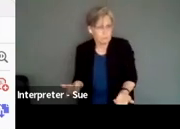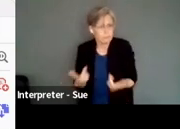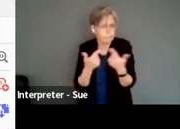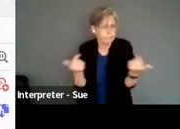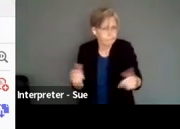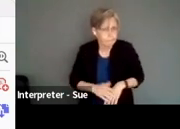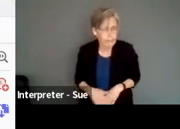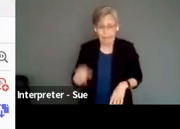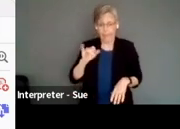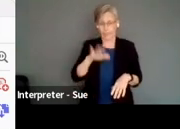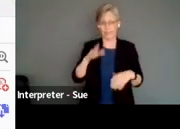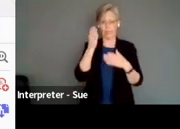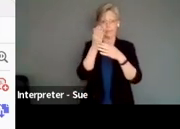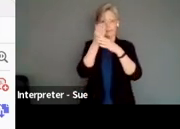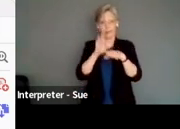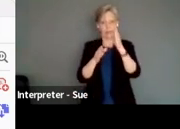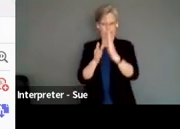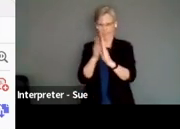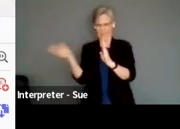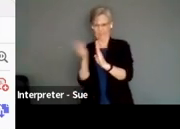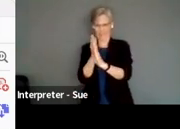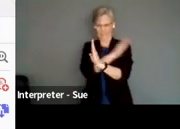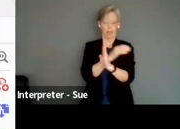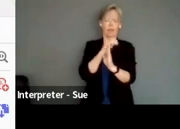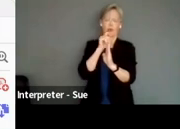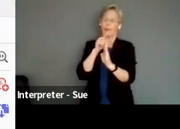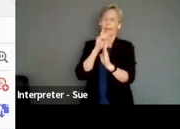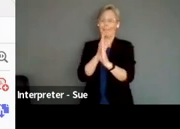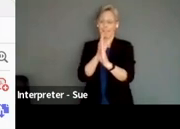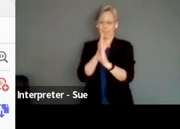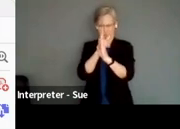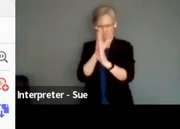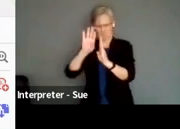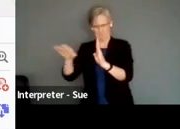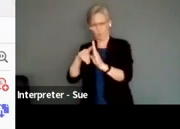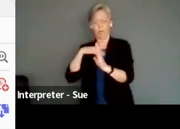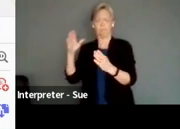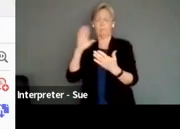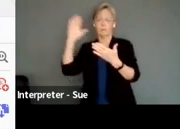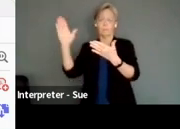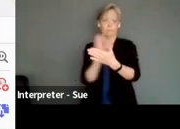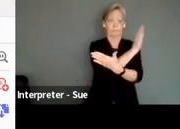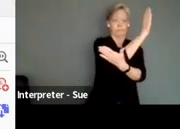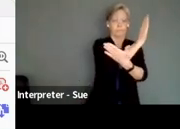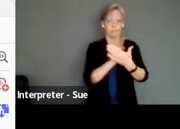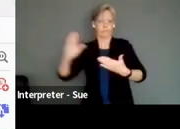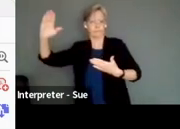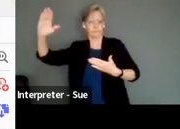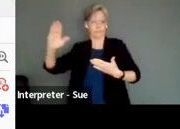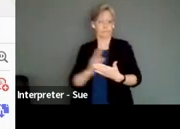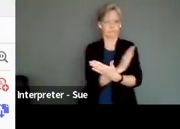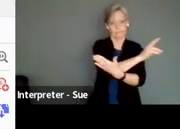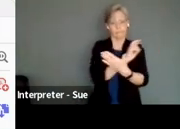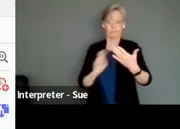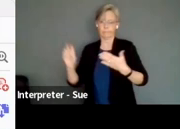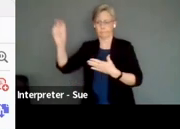So that's the basic dividing line, but it's not a dividing line, it's a spectrum, and we float back and forth. Okay, and